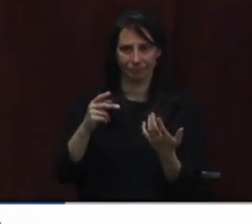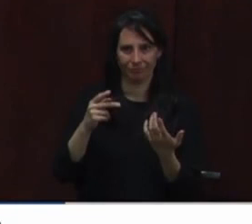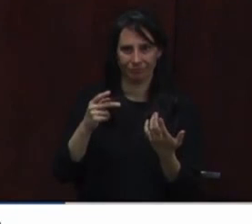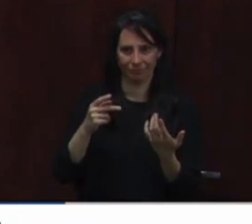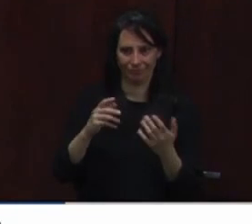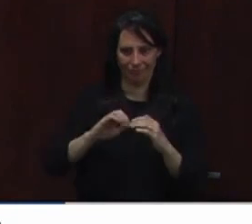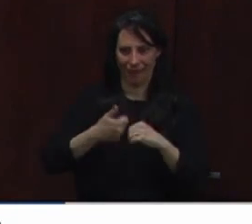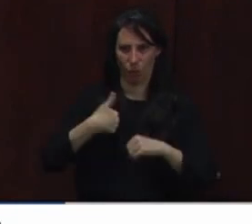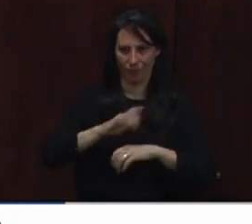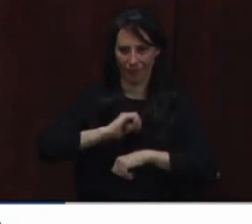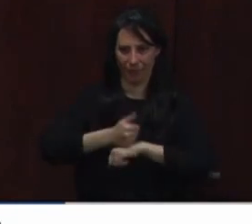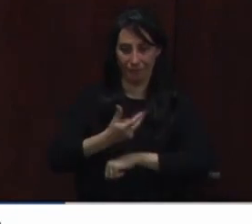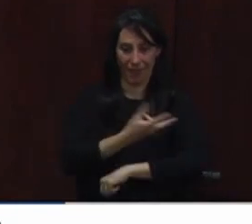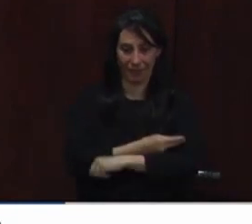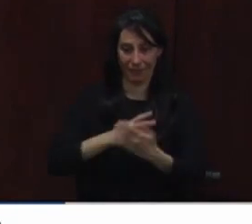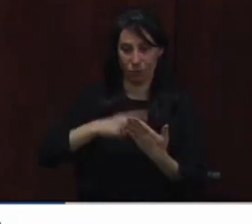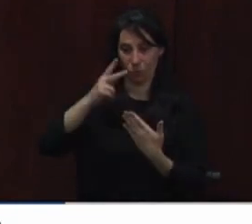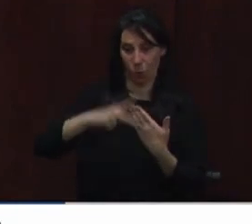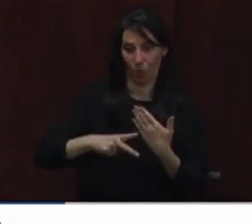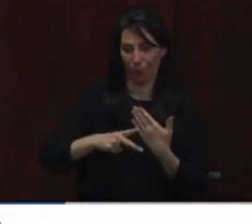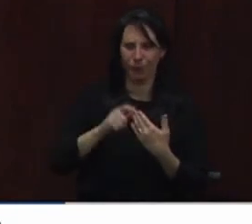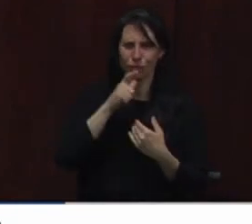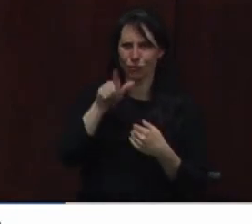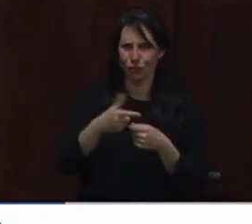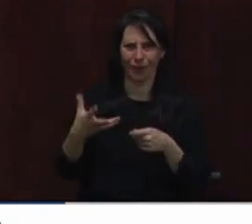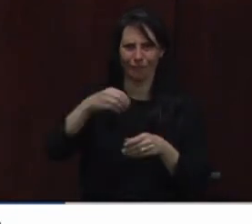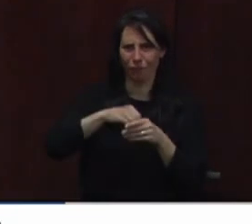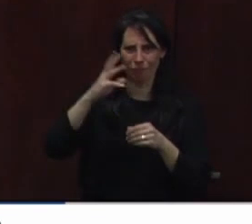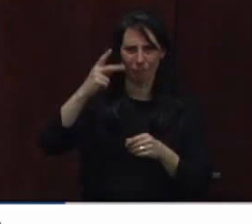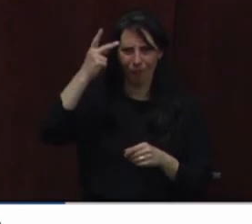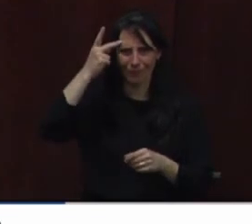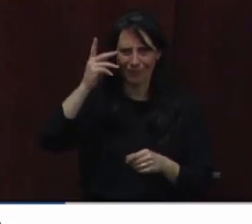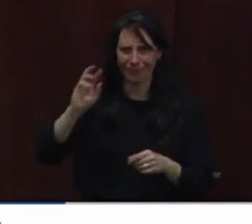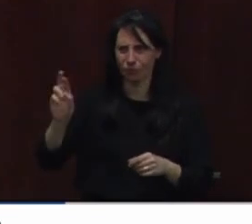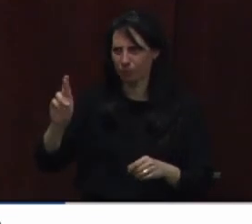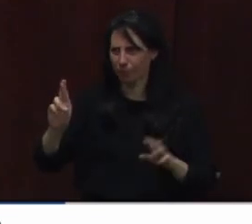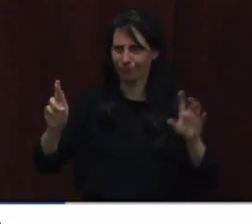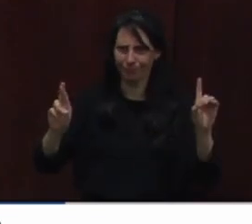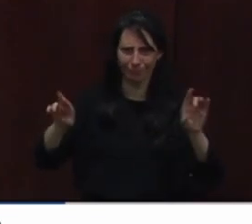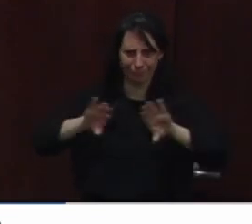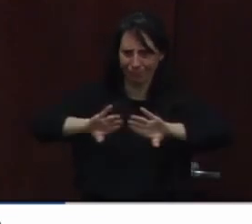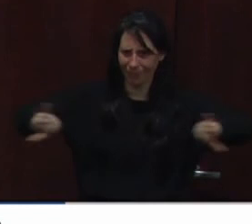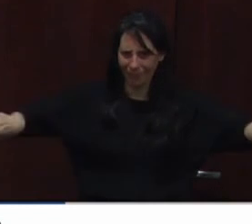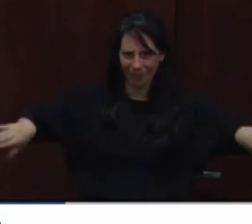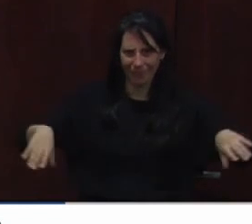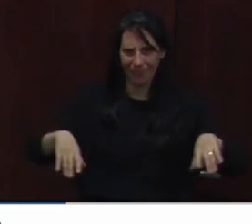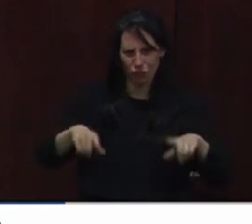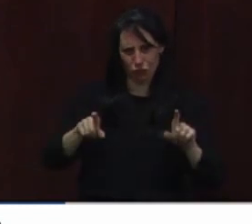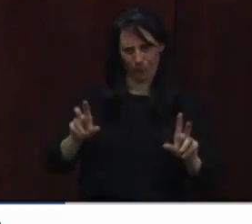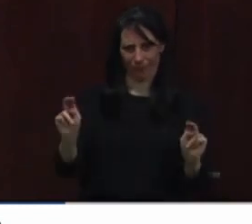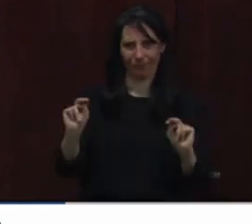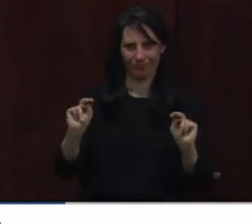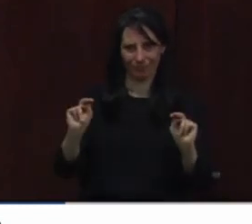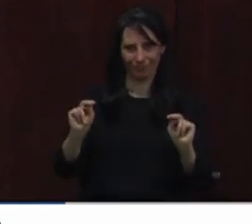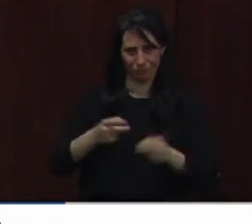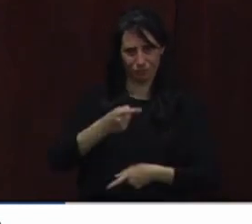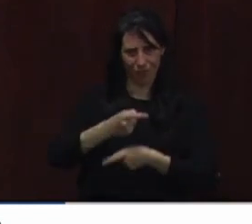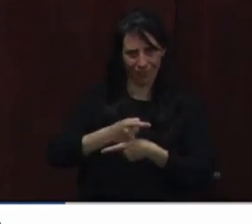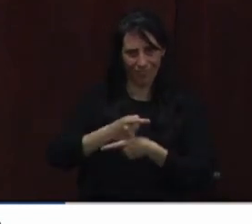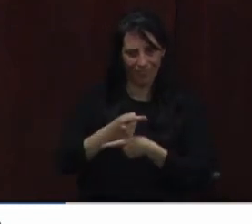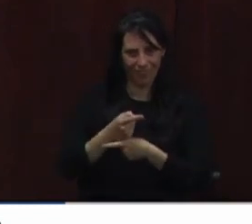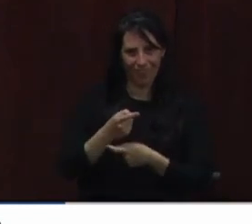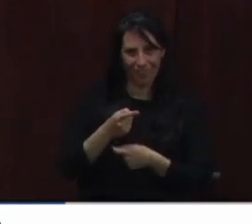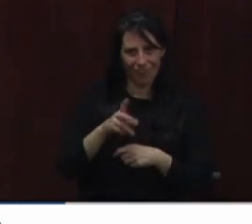administered, right? Like we're going to have lots of local governments and others across the country doing this so they would not be